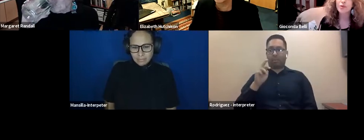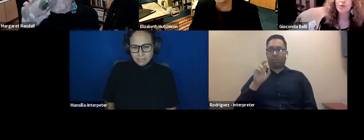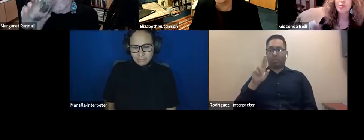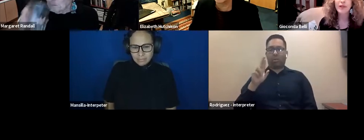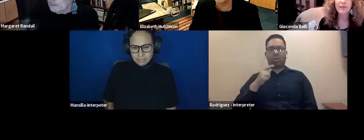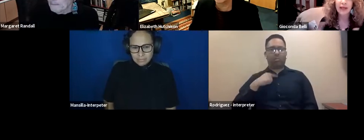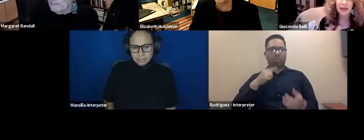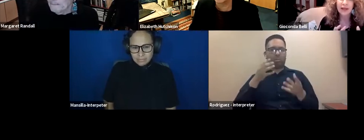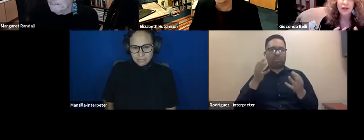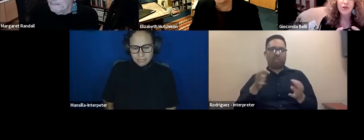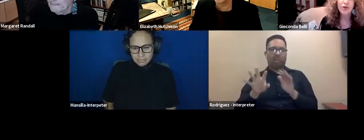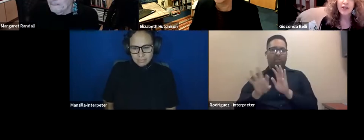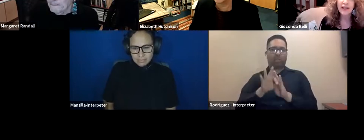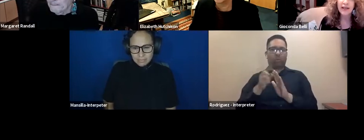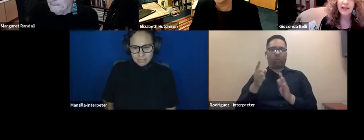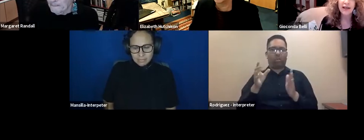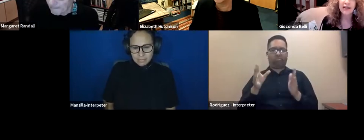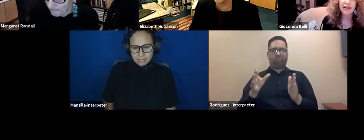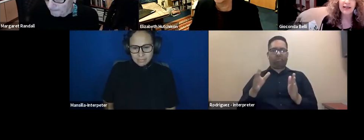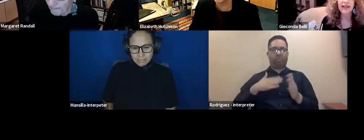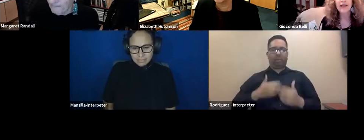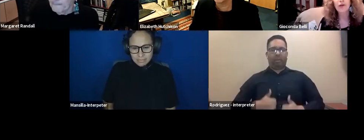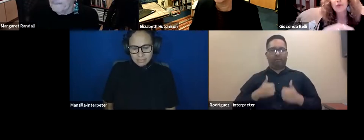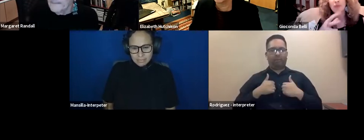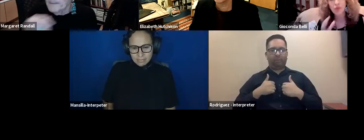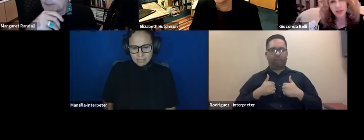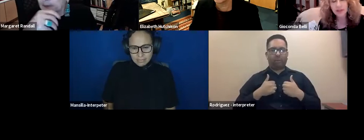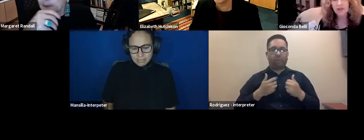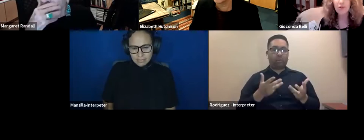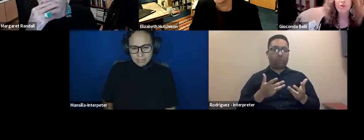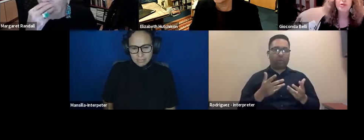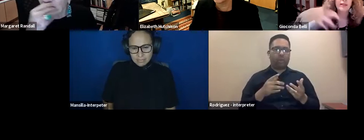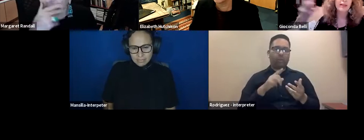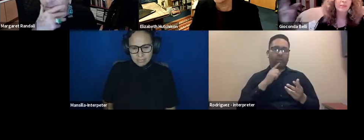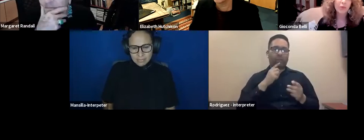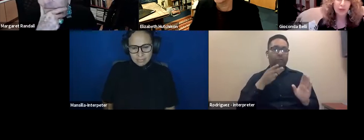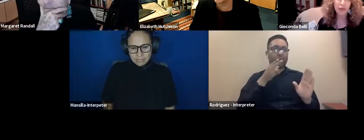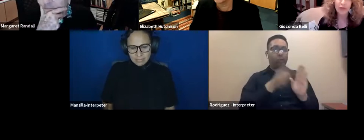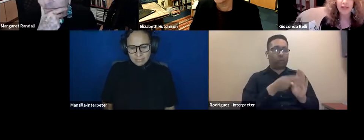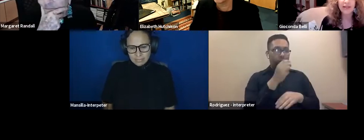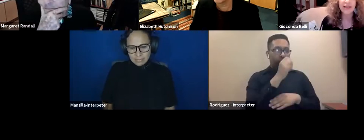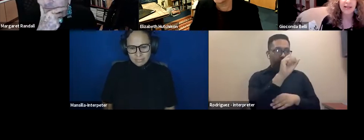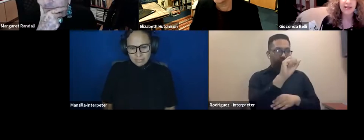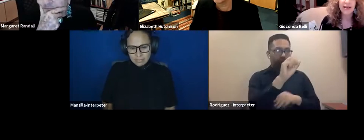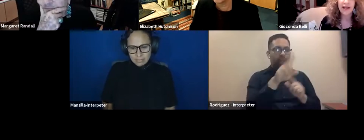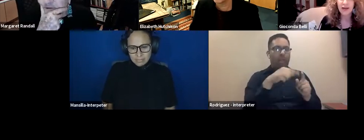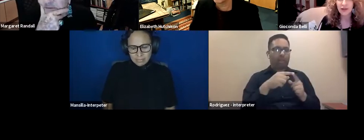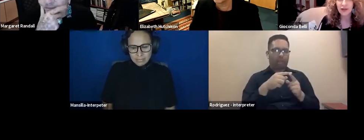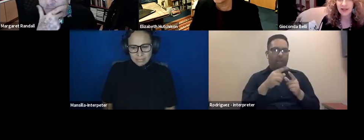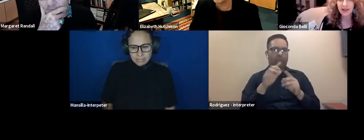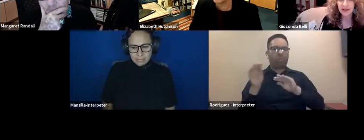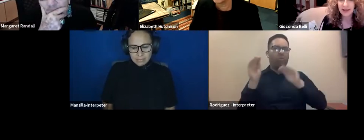life, which had to do with my joining and then joining the revolution and then moving to the United States